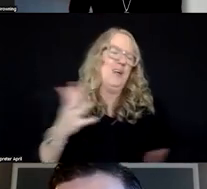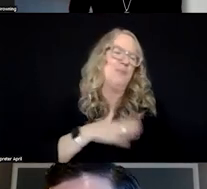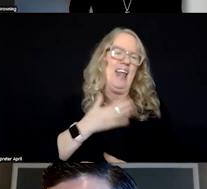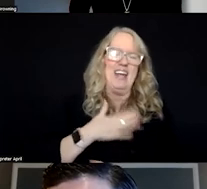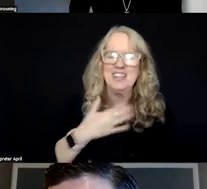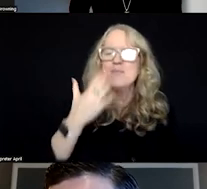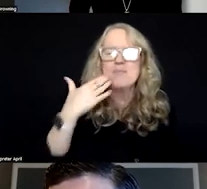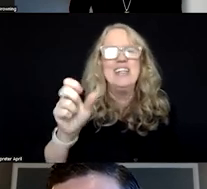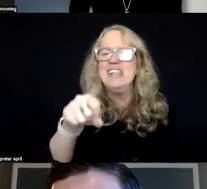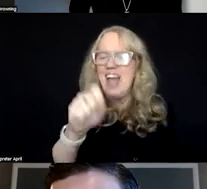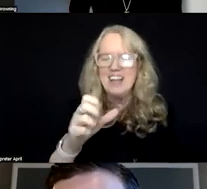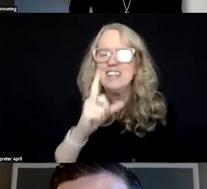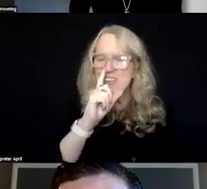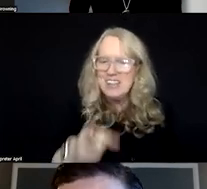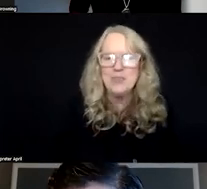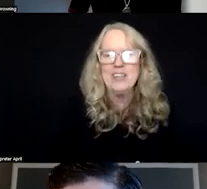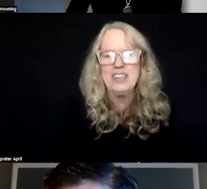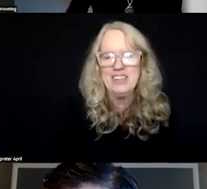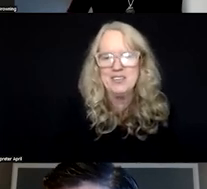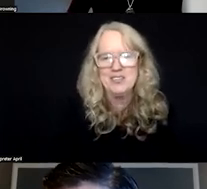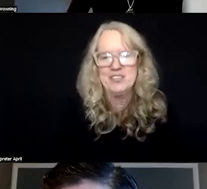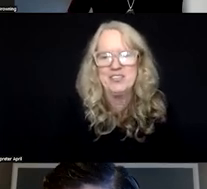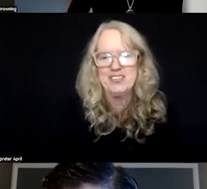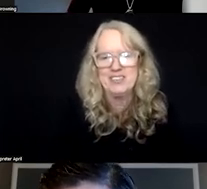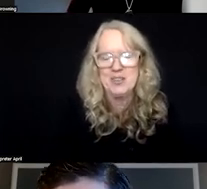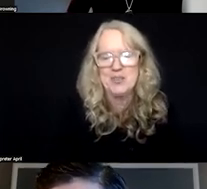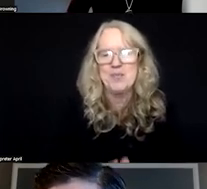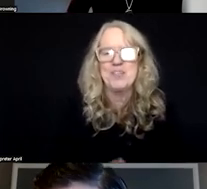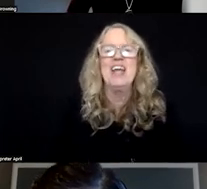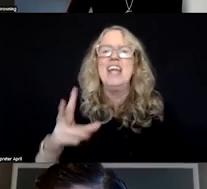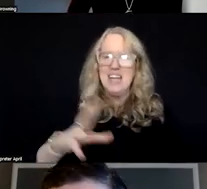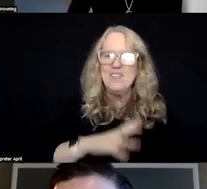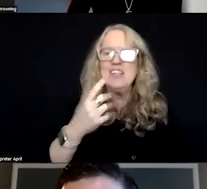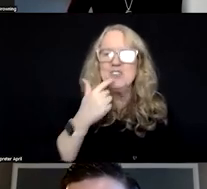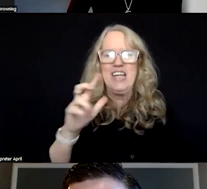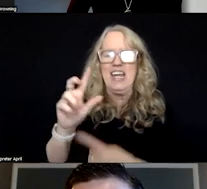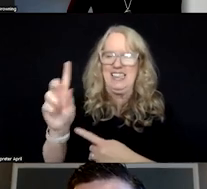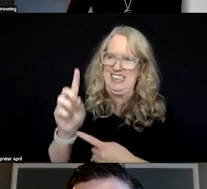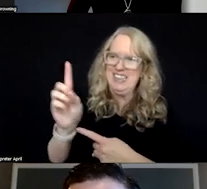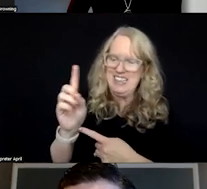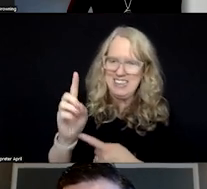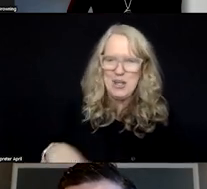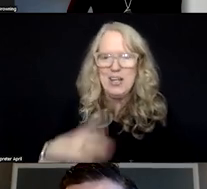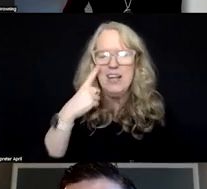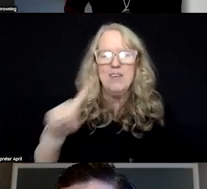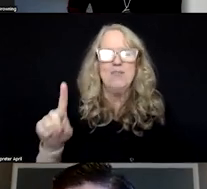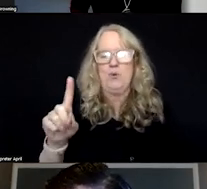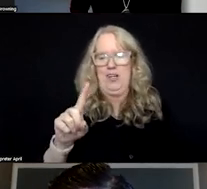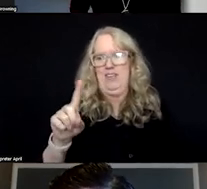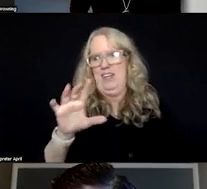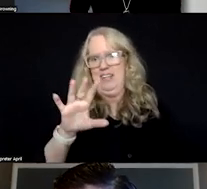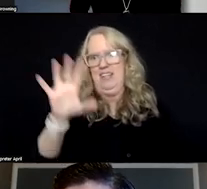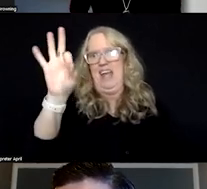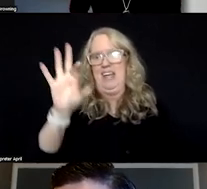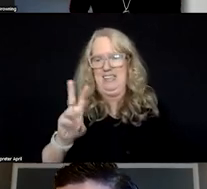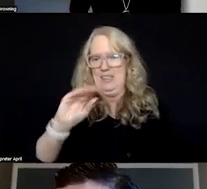So yeah, it's it's literally, you know, number D, I'll officially say D. And for the nine and six percent, I just